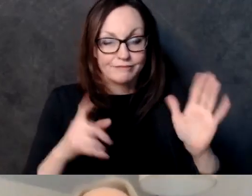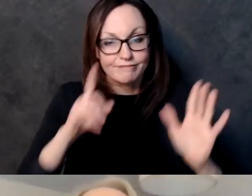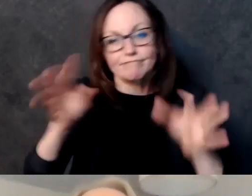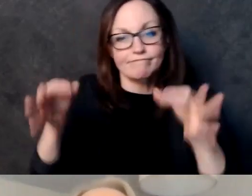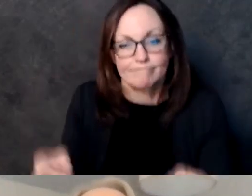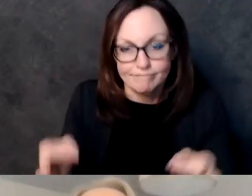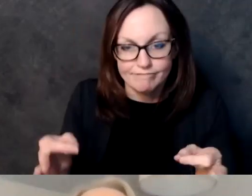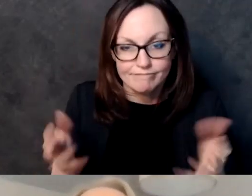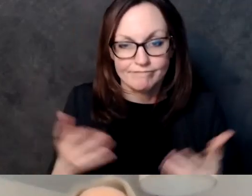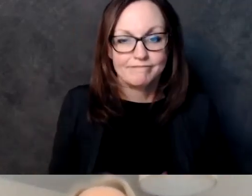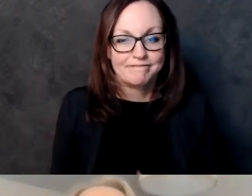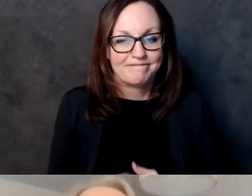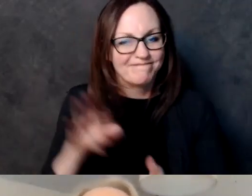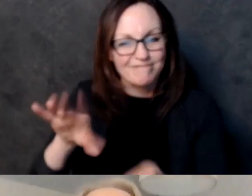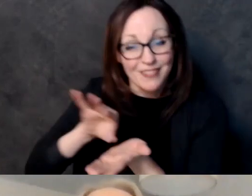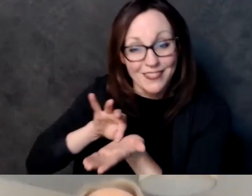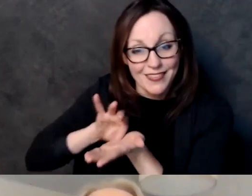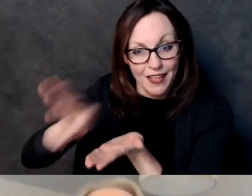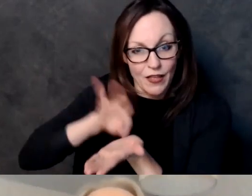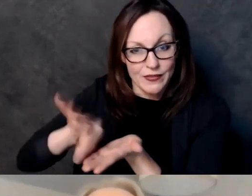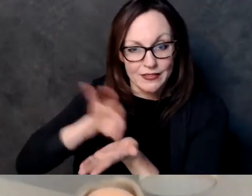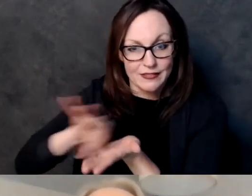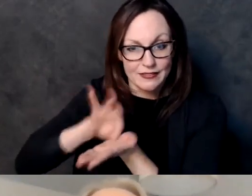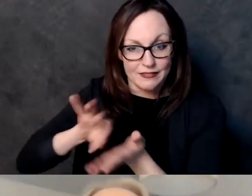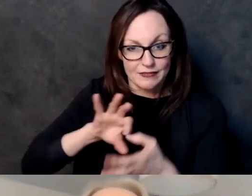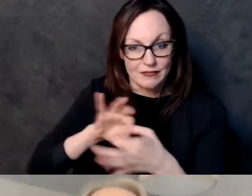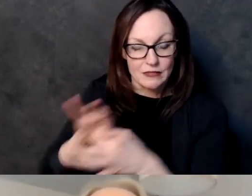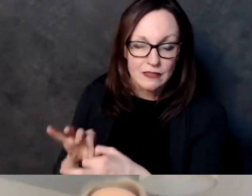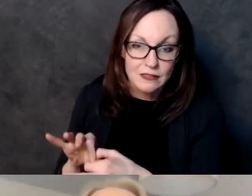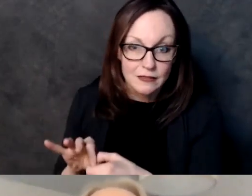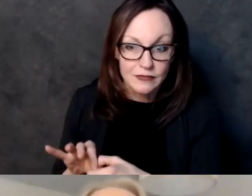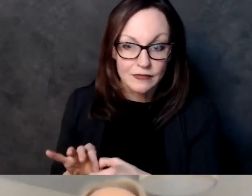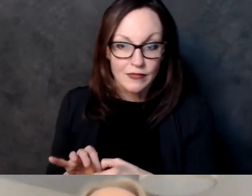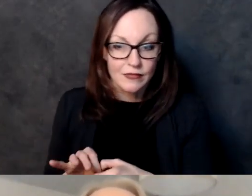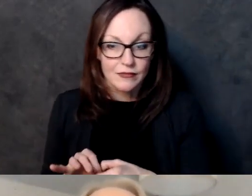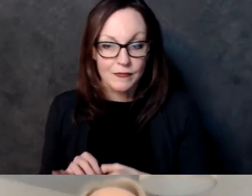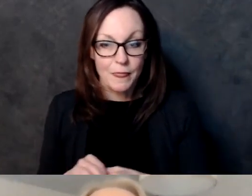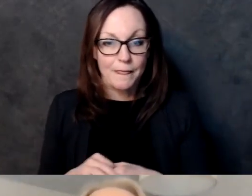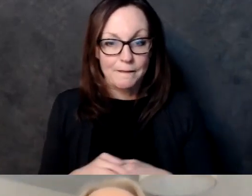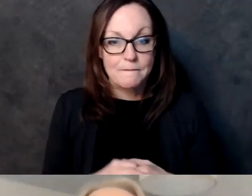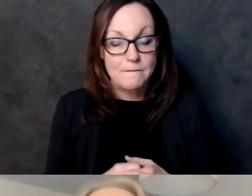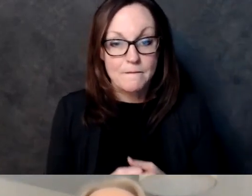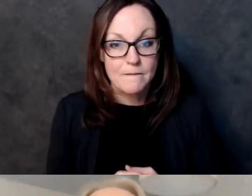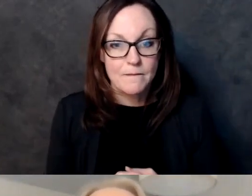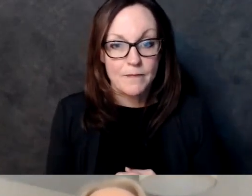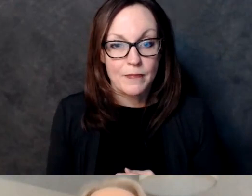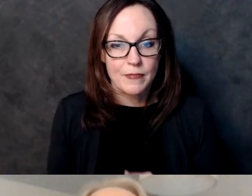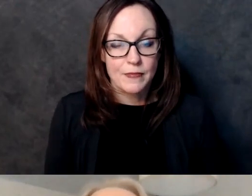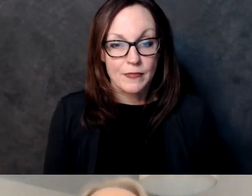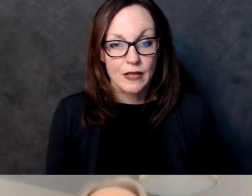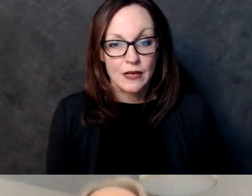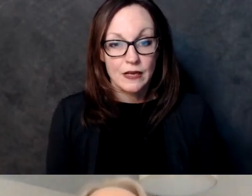i'm just making sure that i'm not stealing someone else's question okay there is a chance that the republicans might not accept fair maps